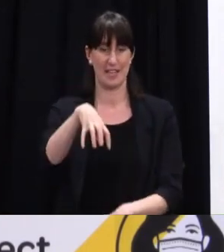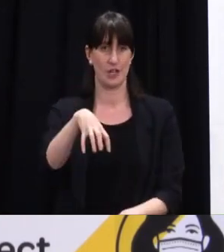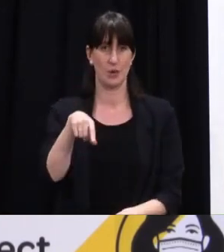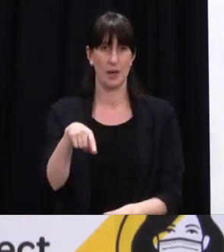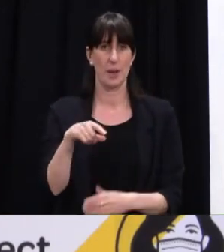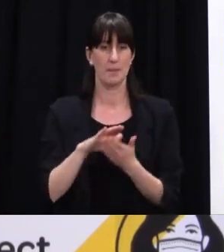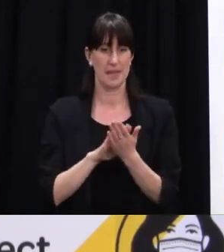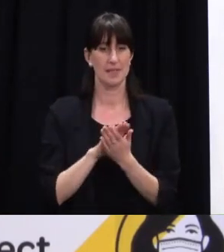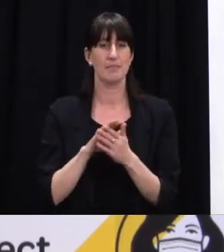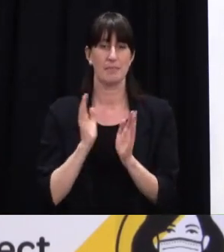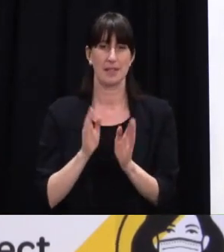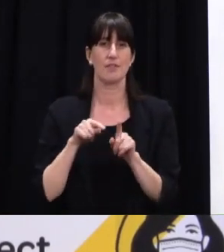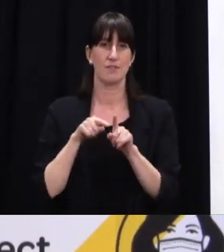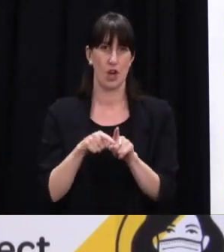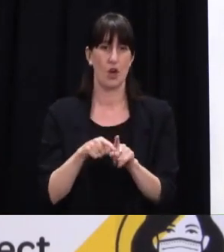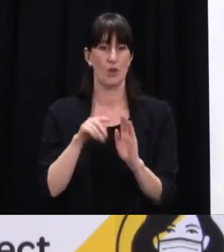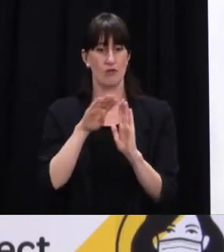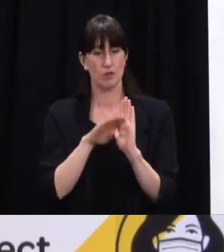normal